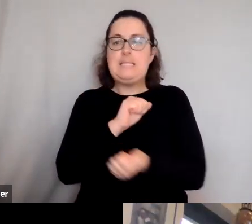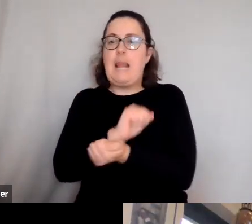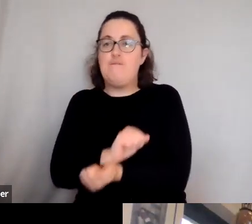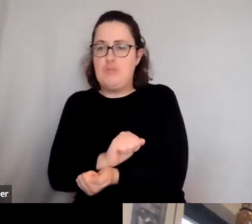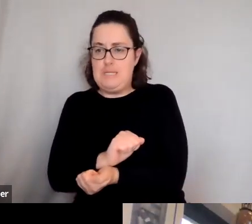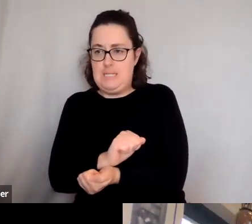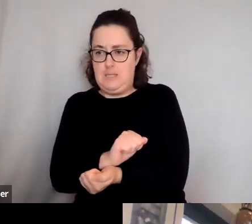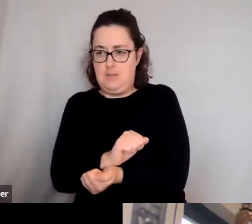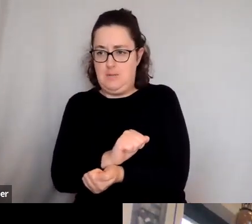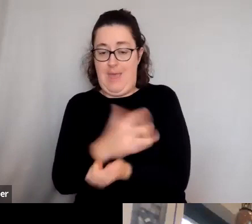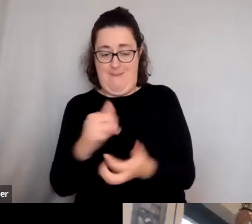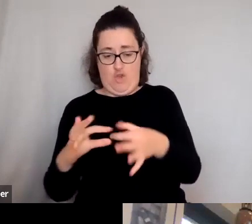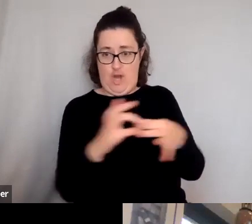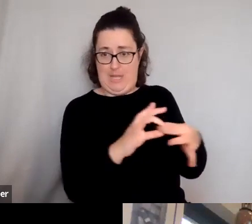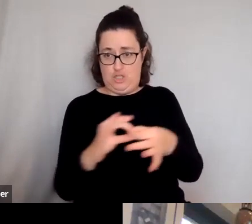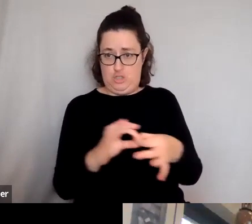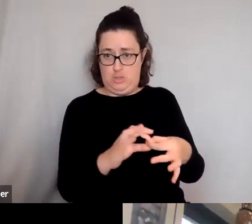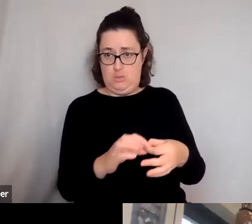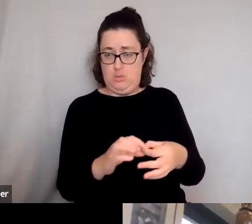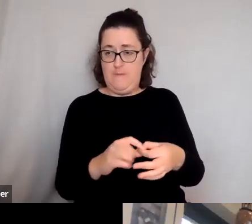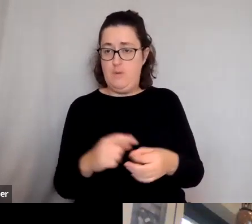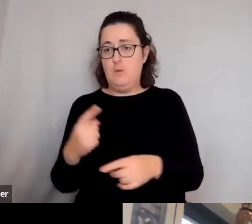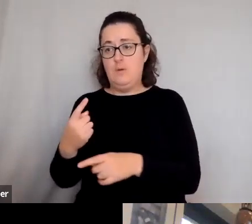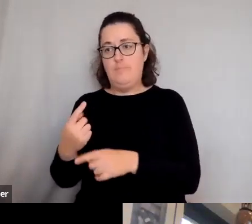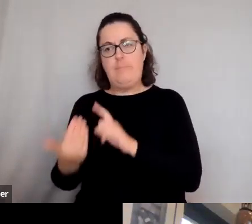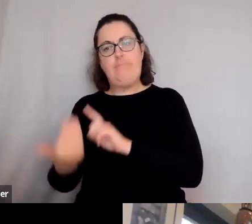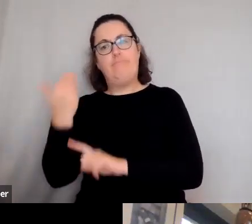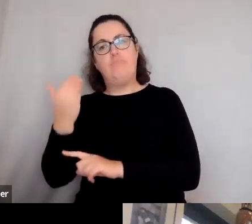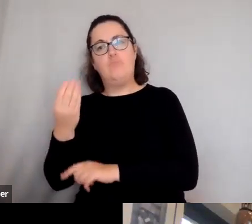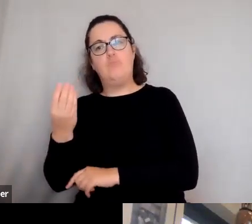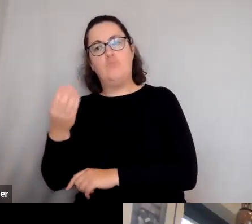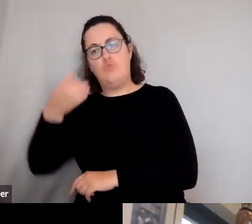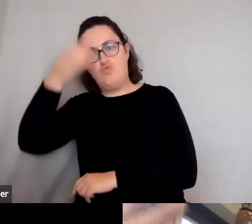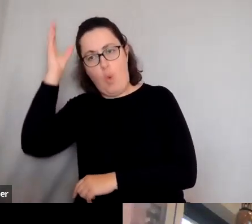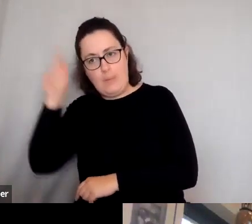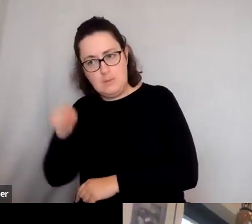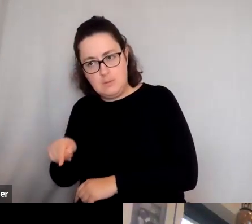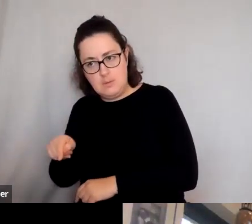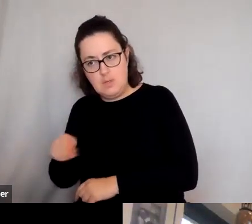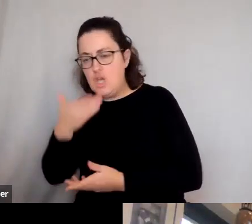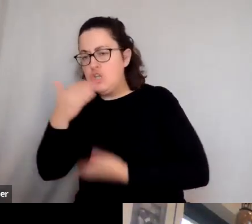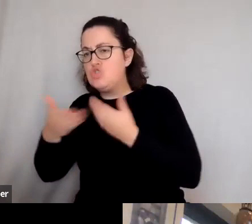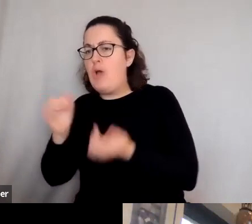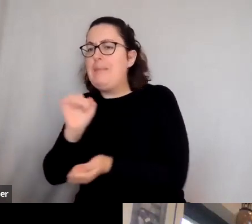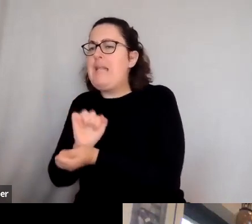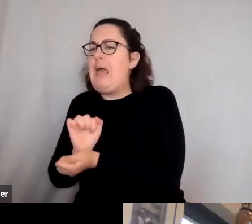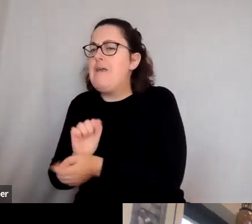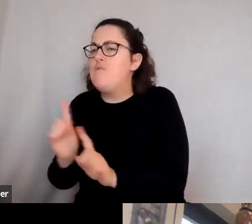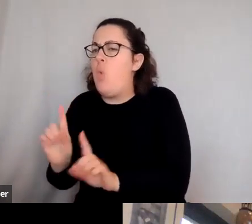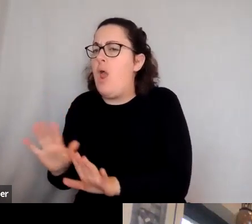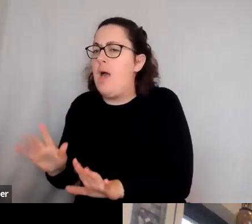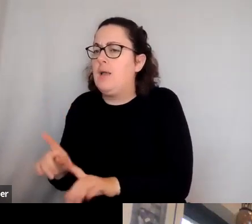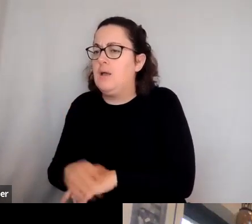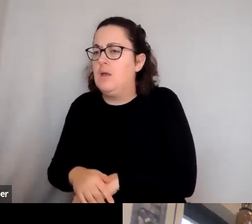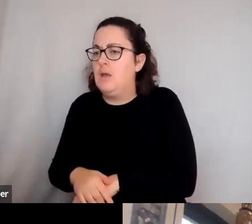If you, if you say to an ancient Roman, described to me a slave, it would